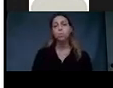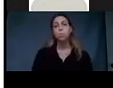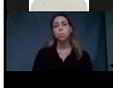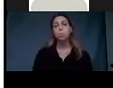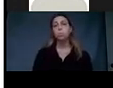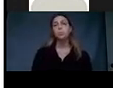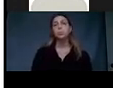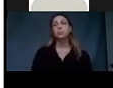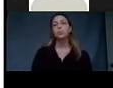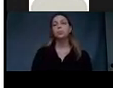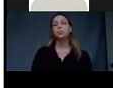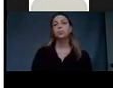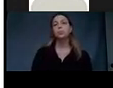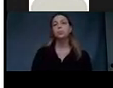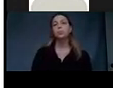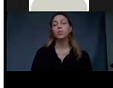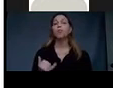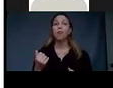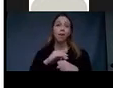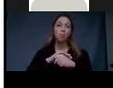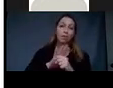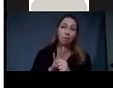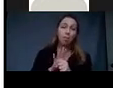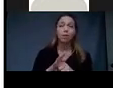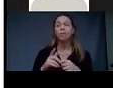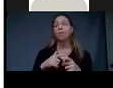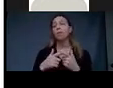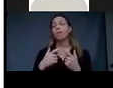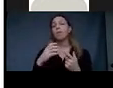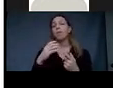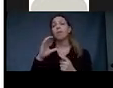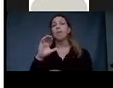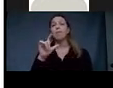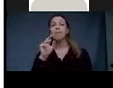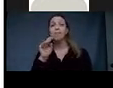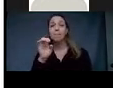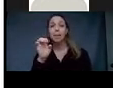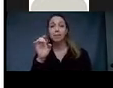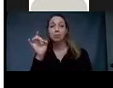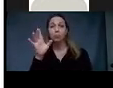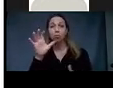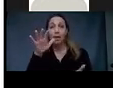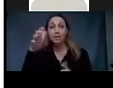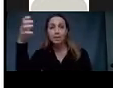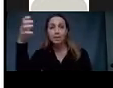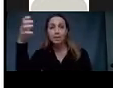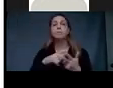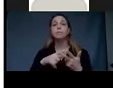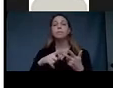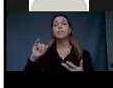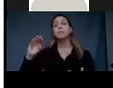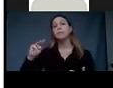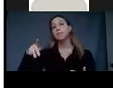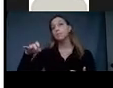have a pandemic, we have a climate crisis, and we have an impeachment going